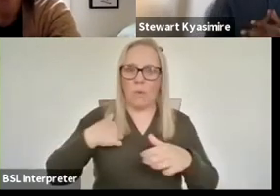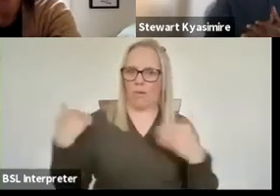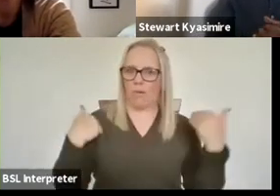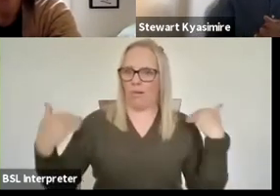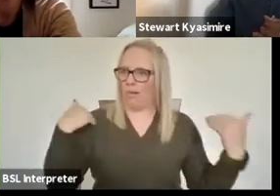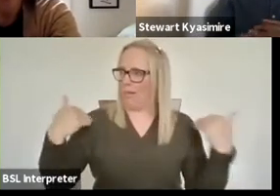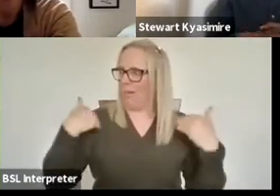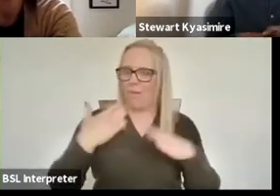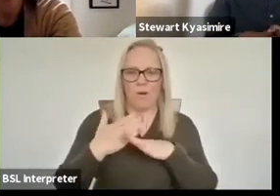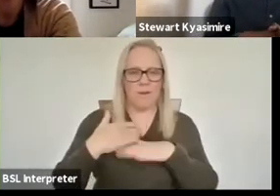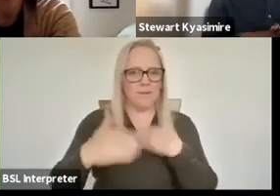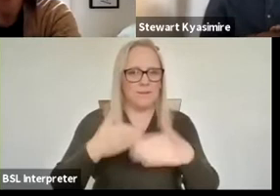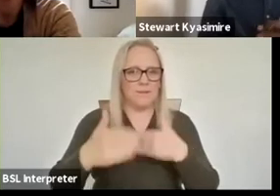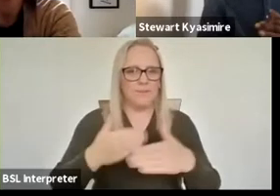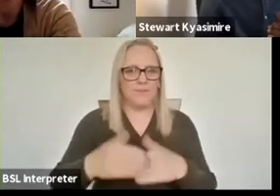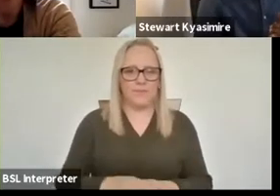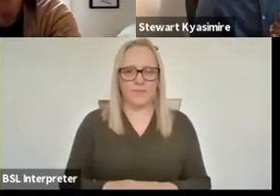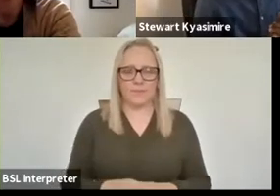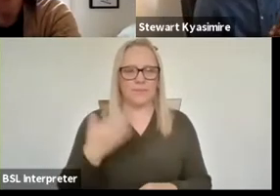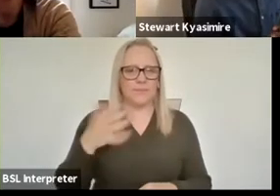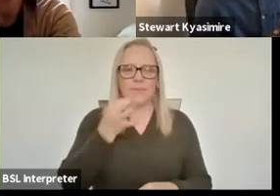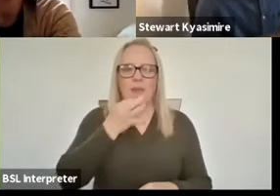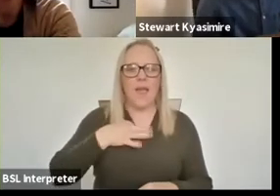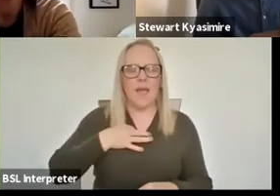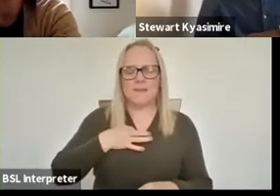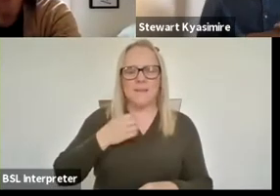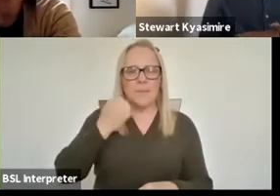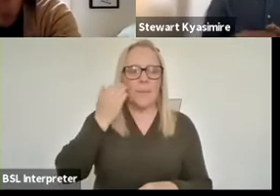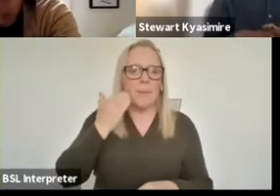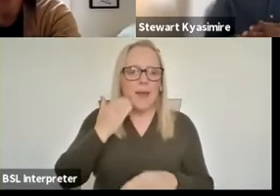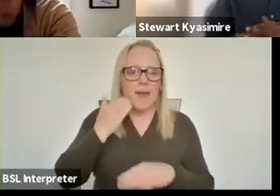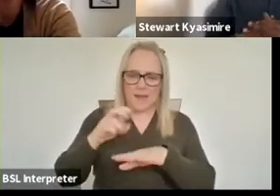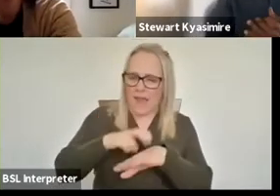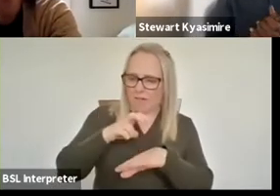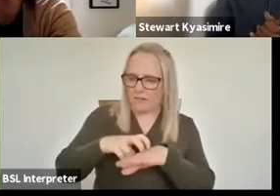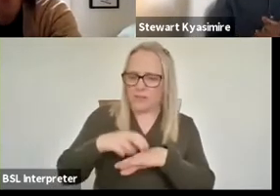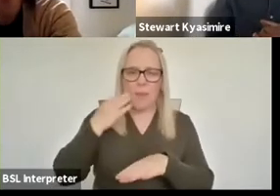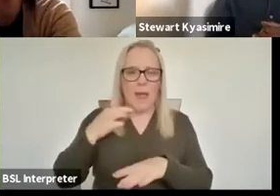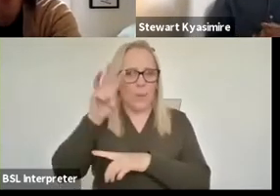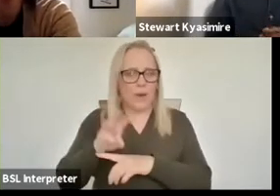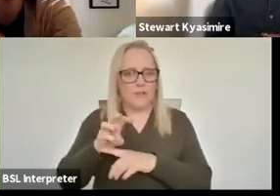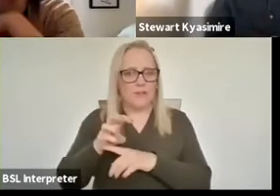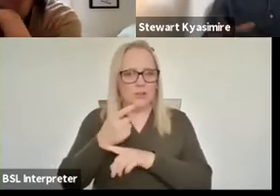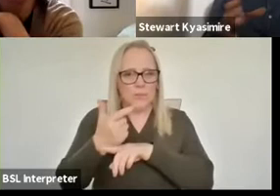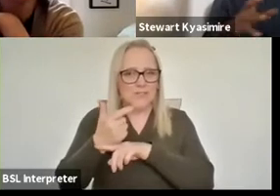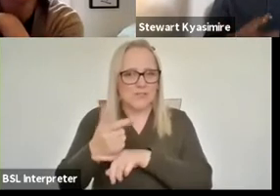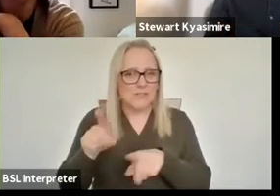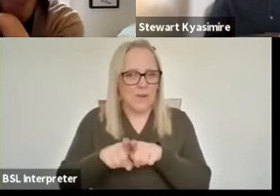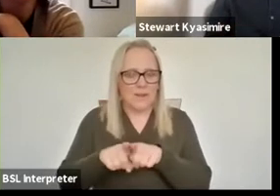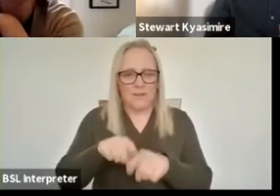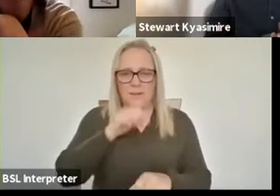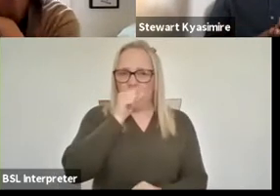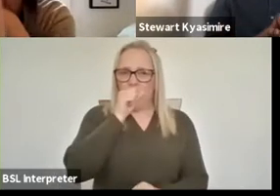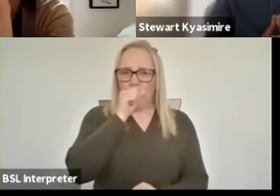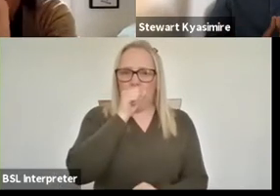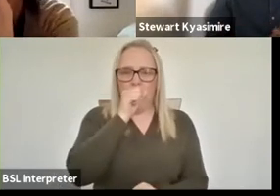to to make um black and Irish and black and Welsh documentaries and most of my